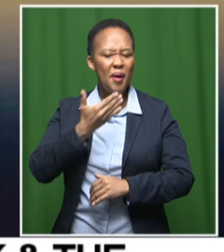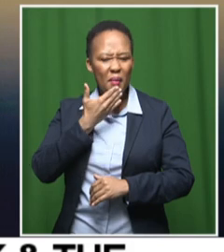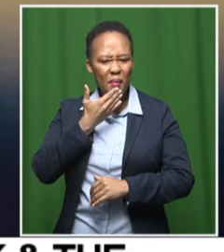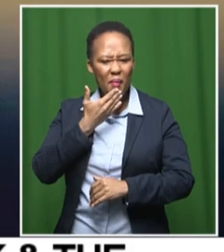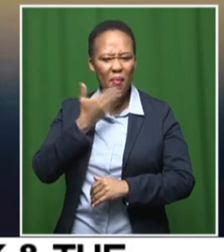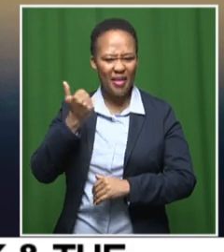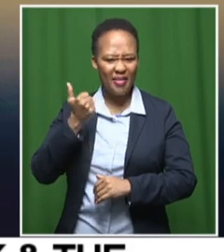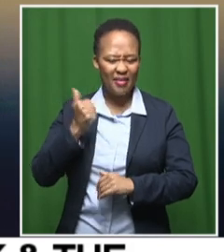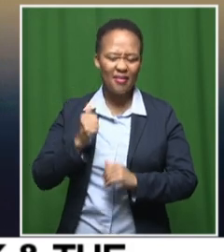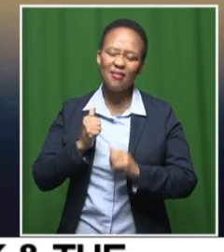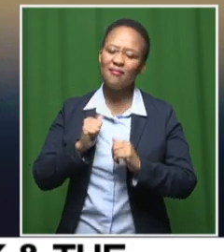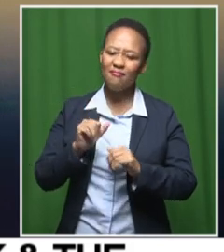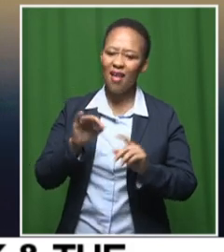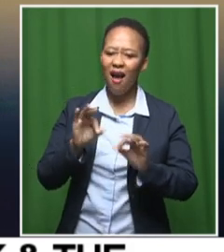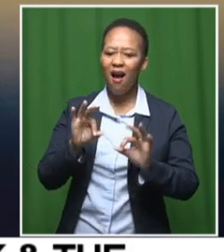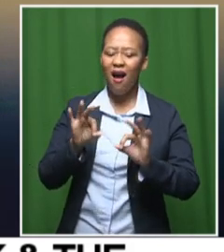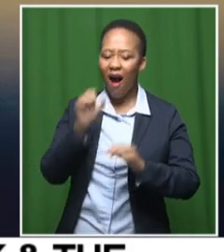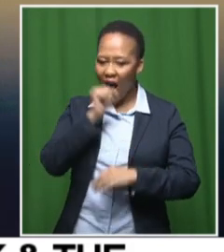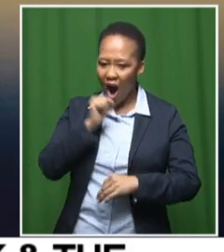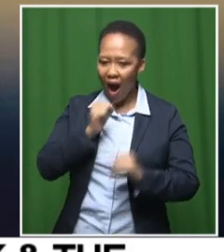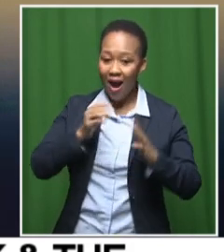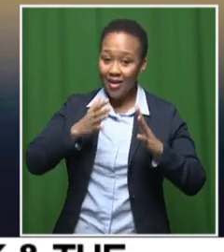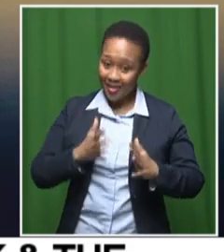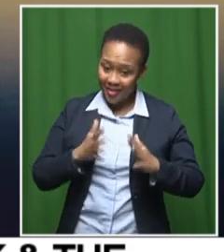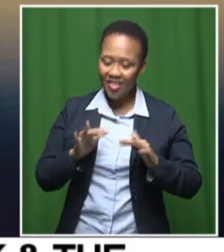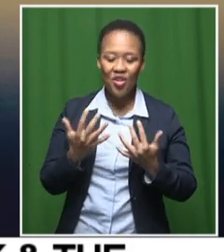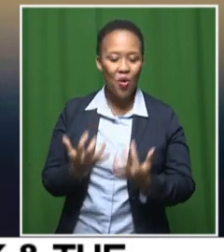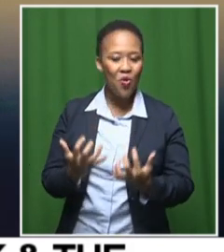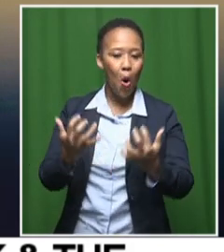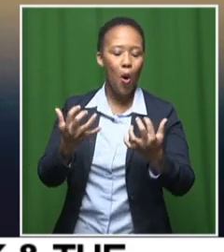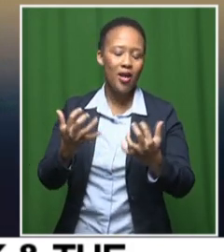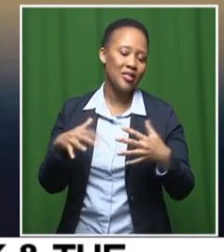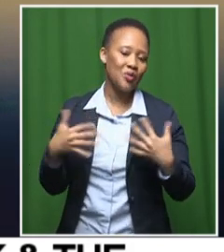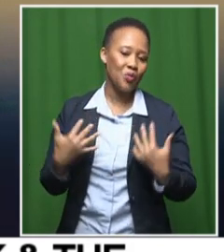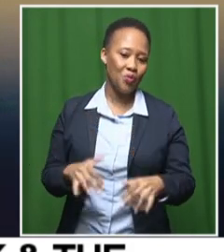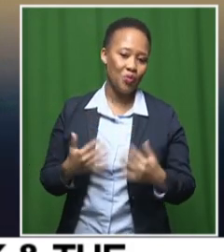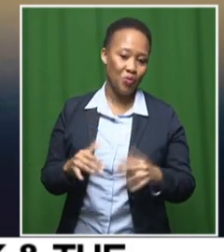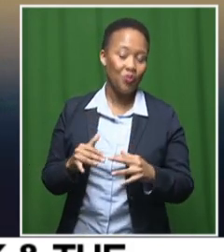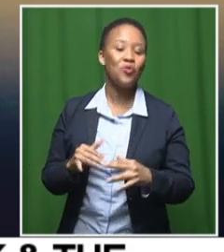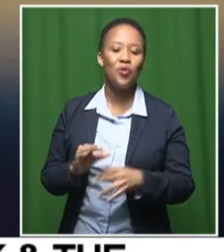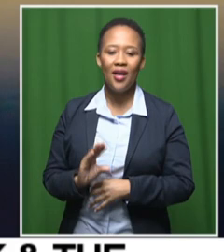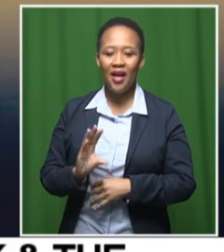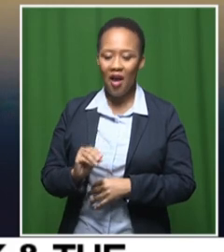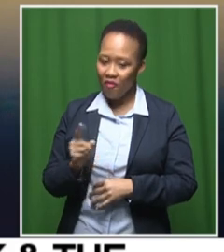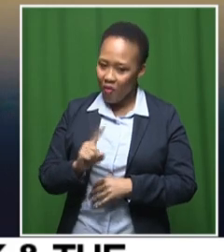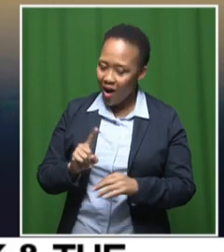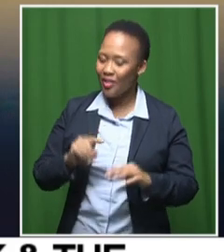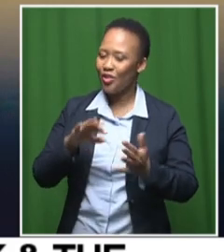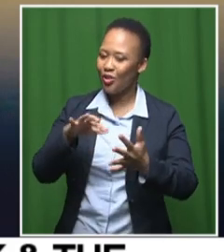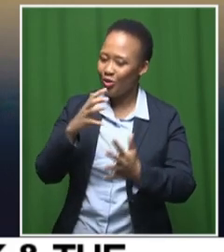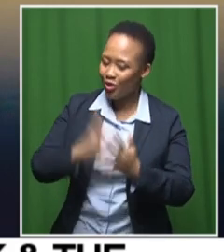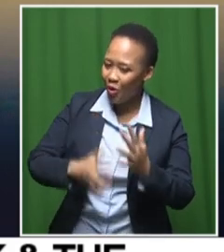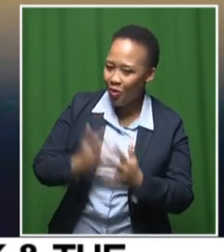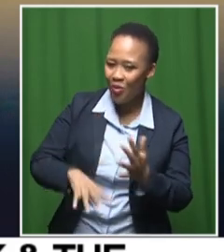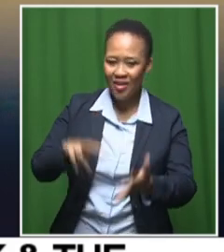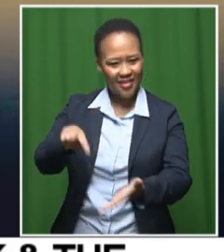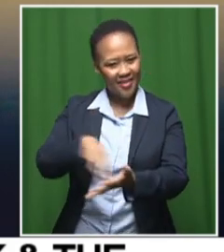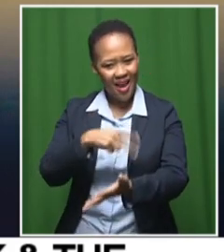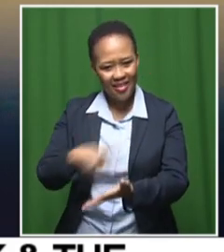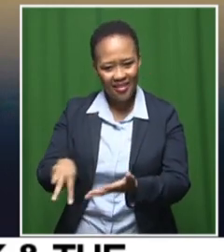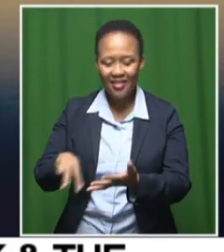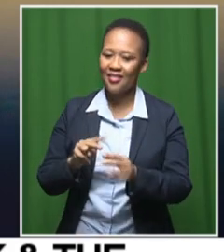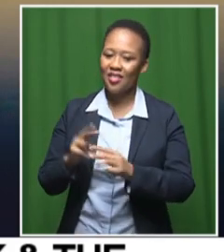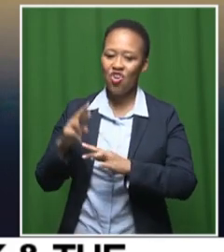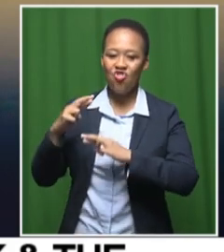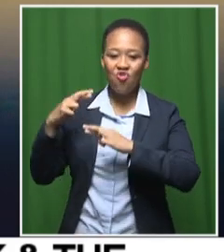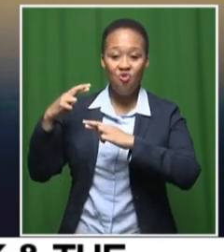actors as they take the audience on a magical adventure with toe-tapping songs, jokes and slapstick romance,